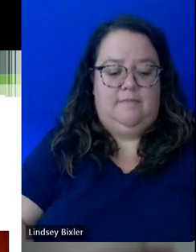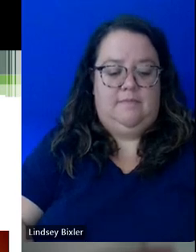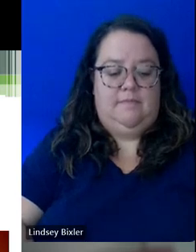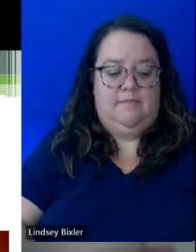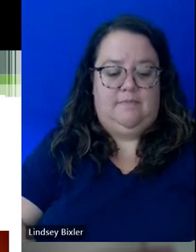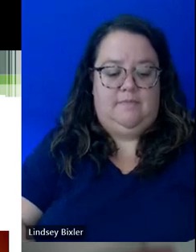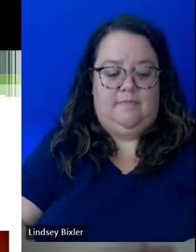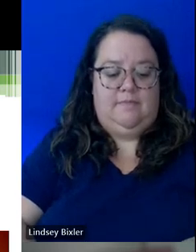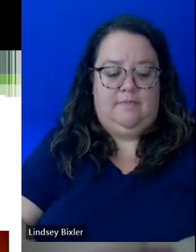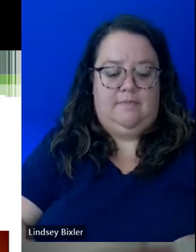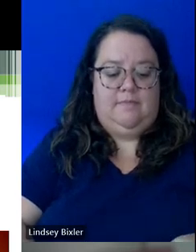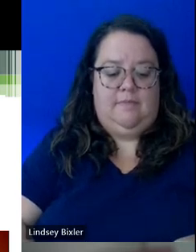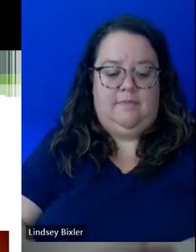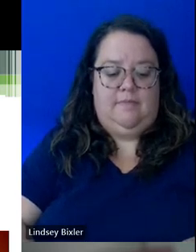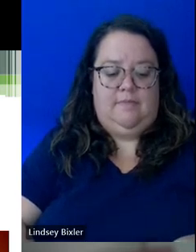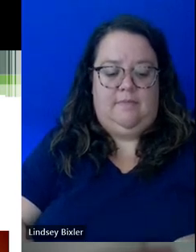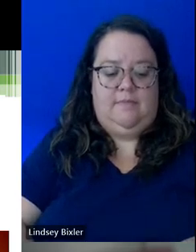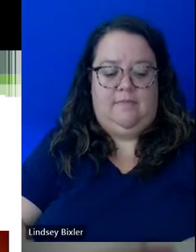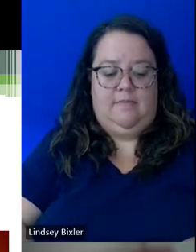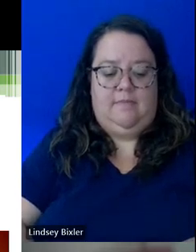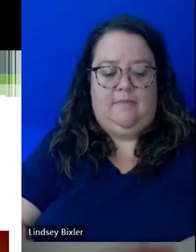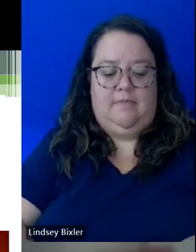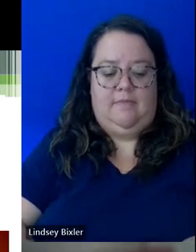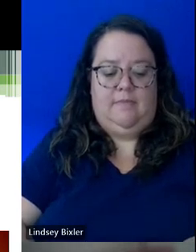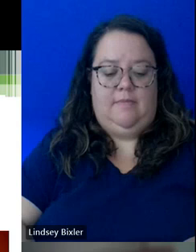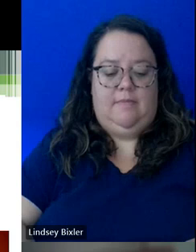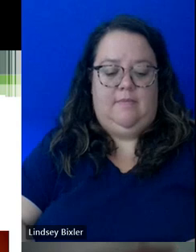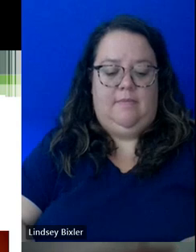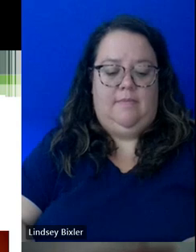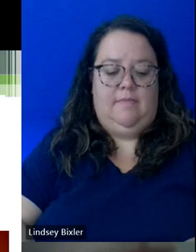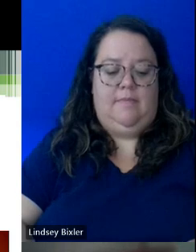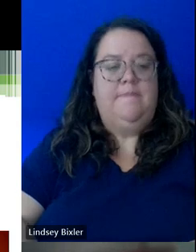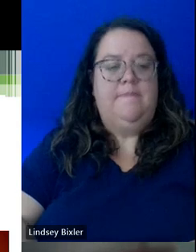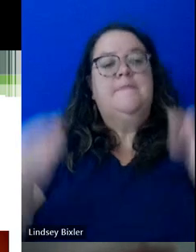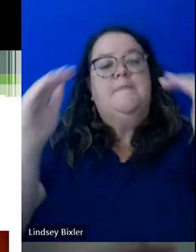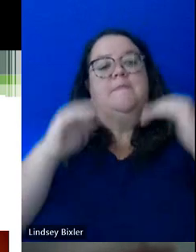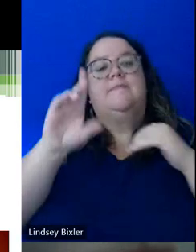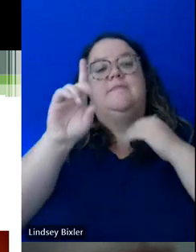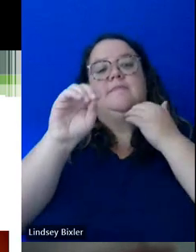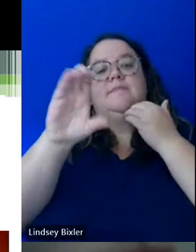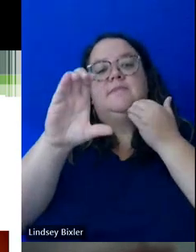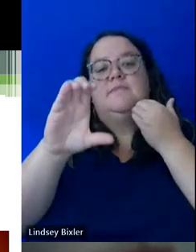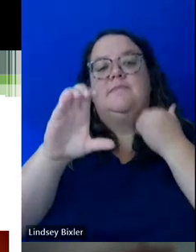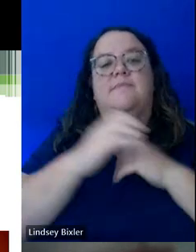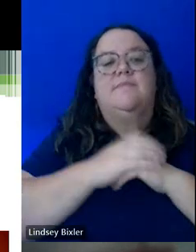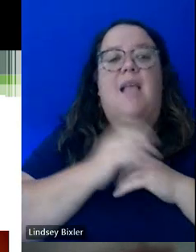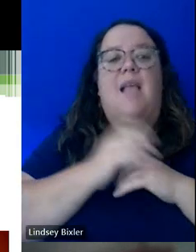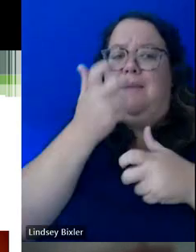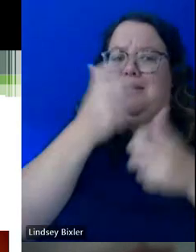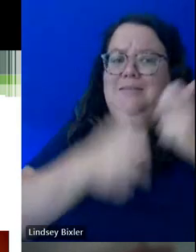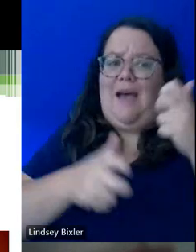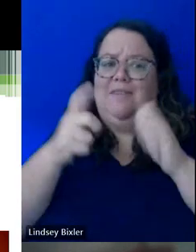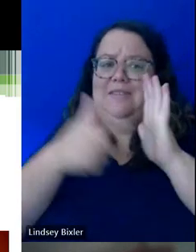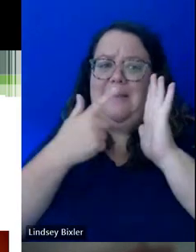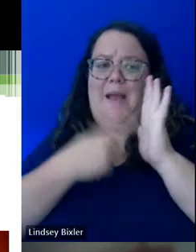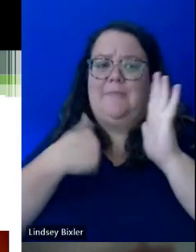Documentation. So this is where it gets a little tricky at times, because we recognize